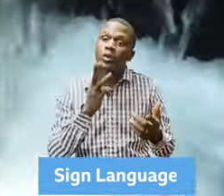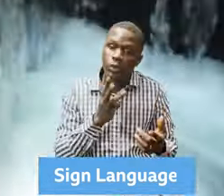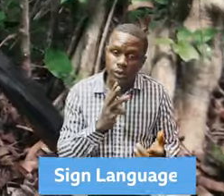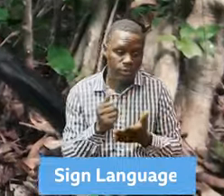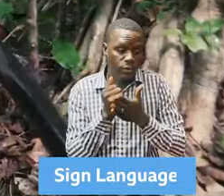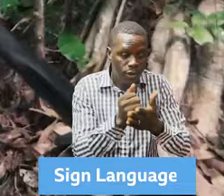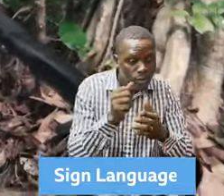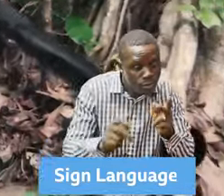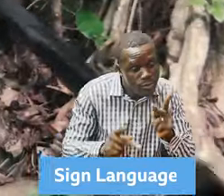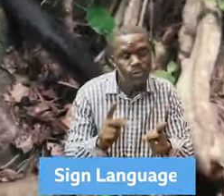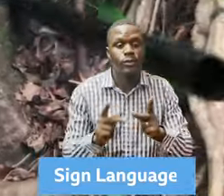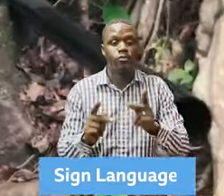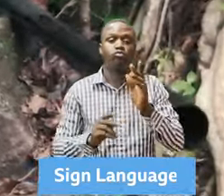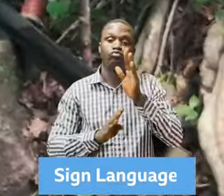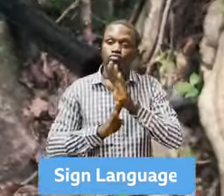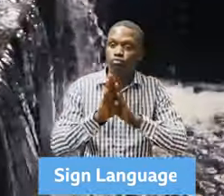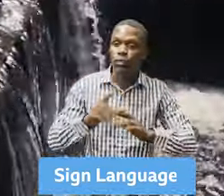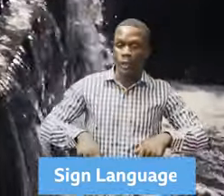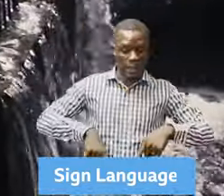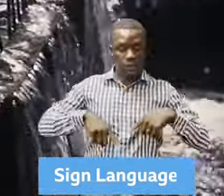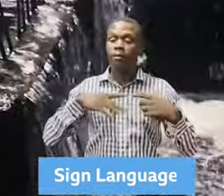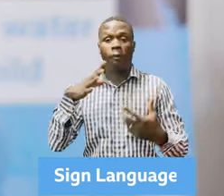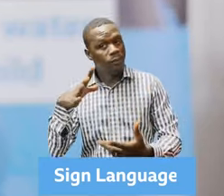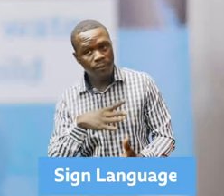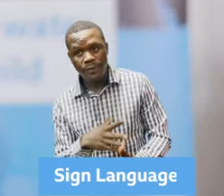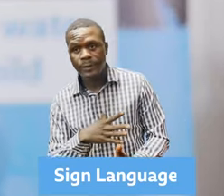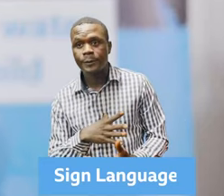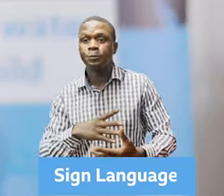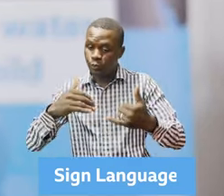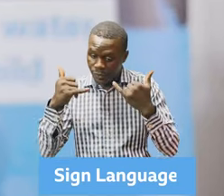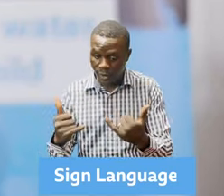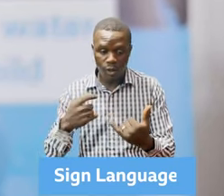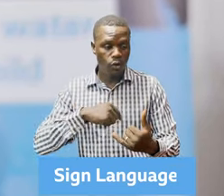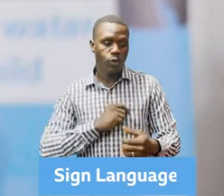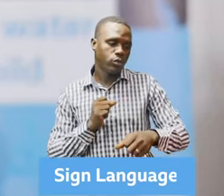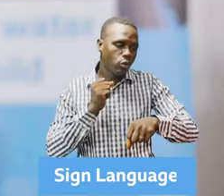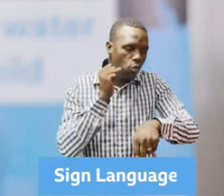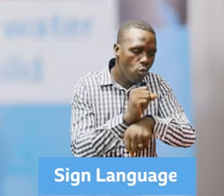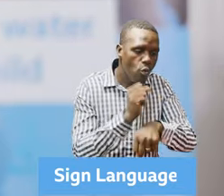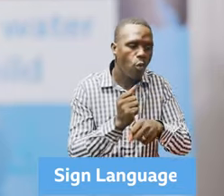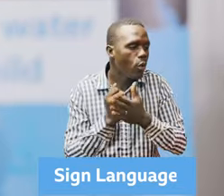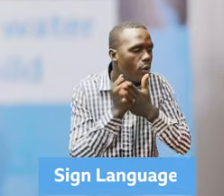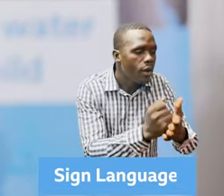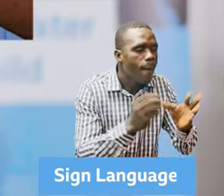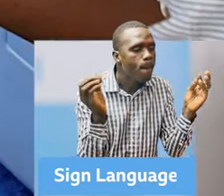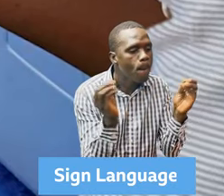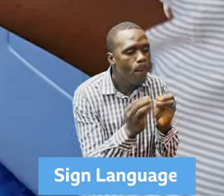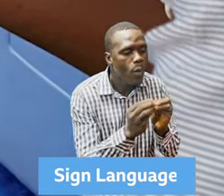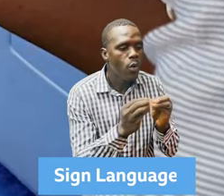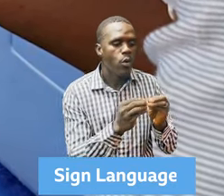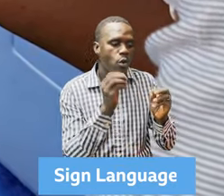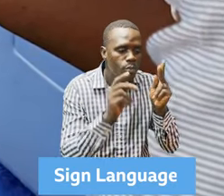support. We have succeeded as we speak to help the global movement for